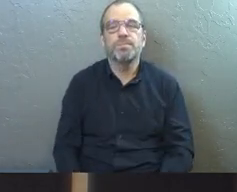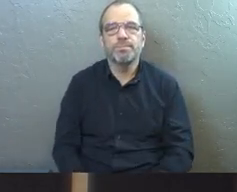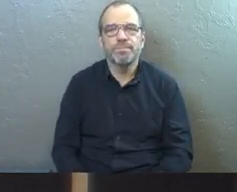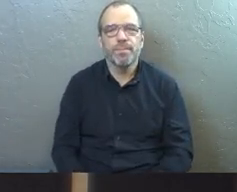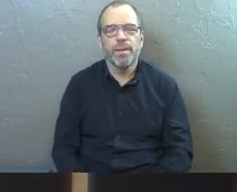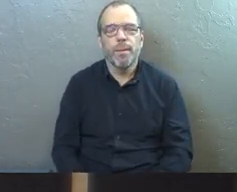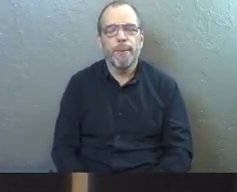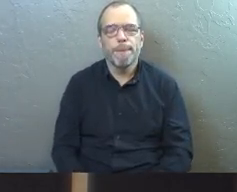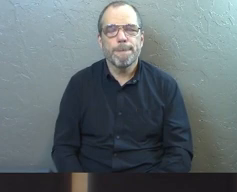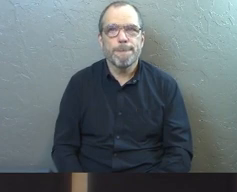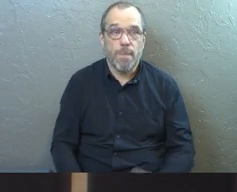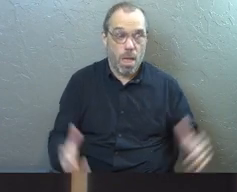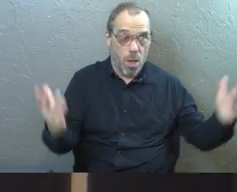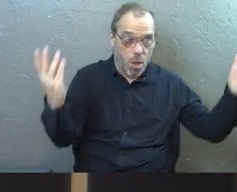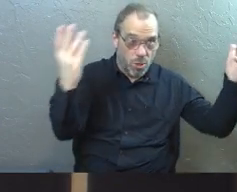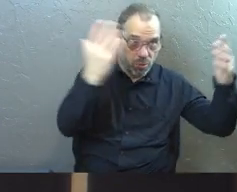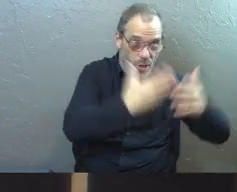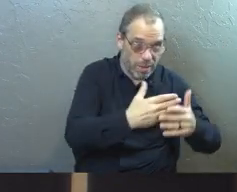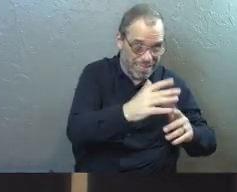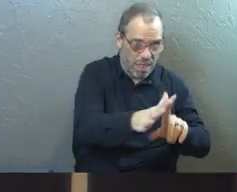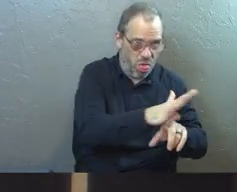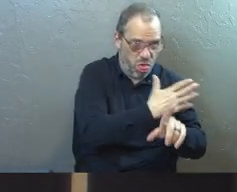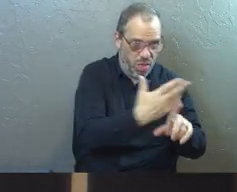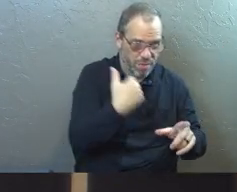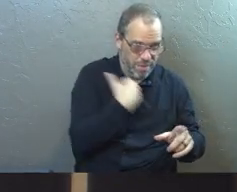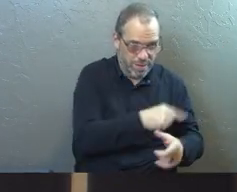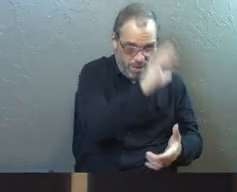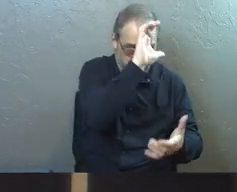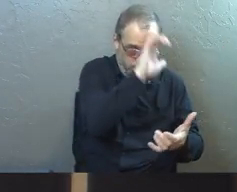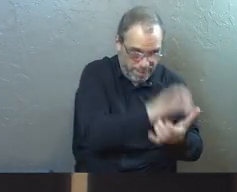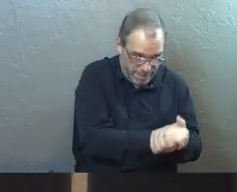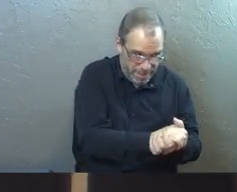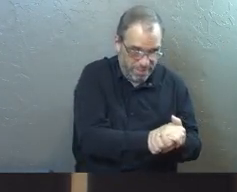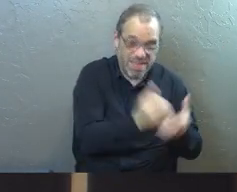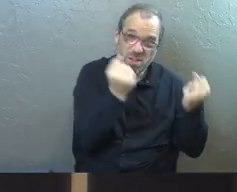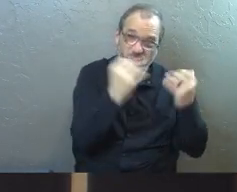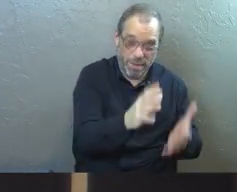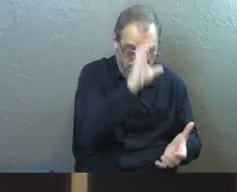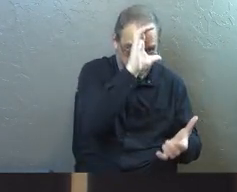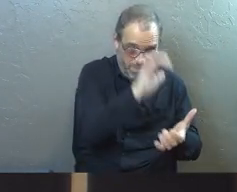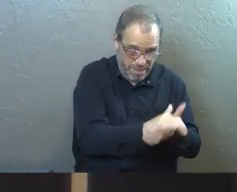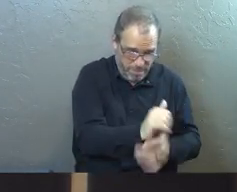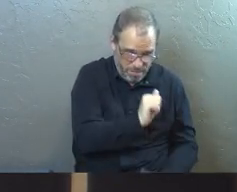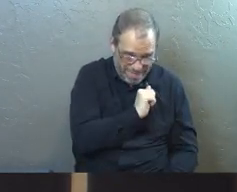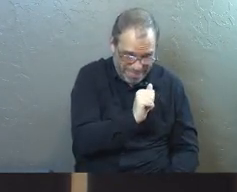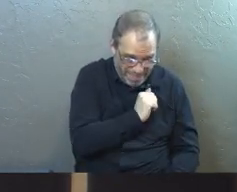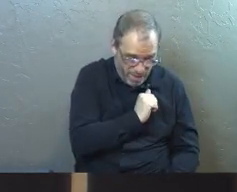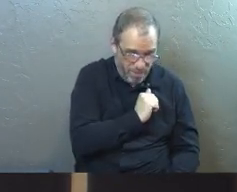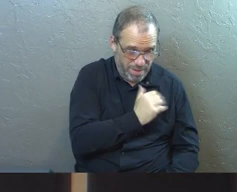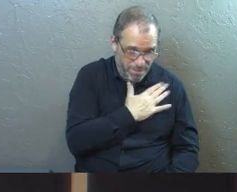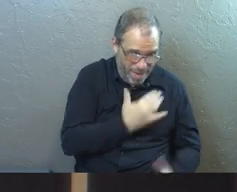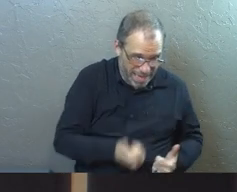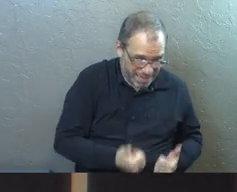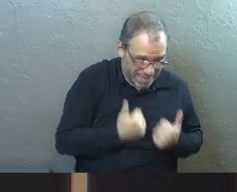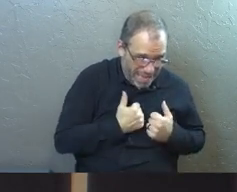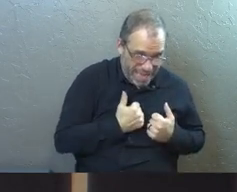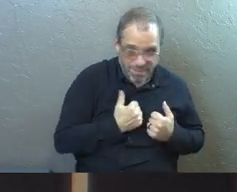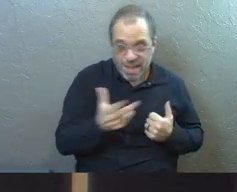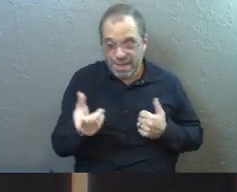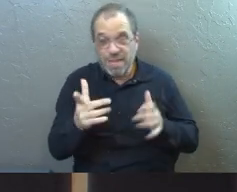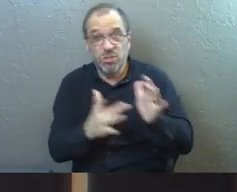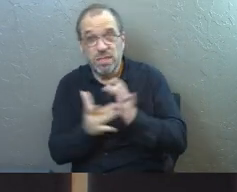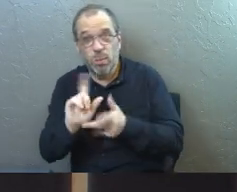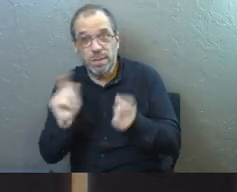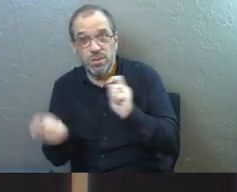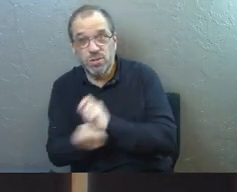There's so many things that darkness would make us believe. There's so many things we do believe about ourself and about our life that Jesus wants to